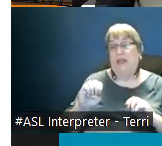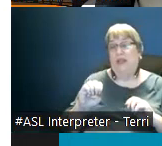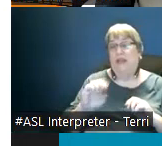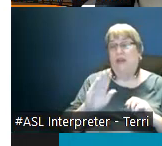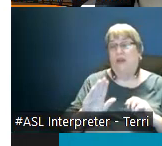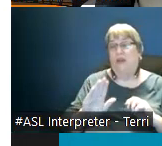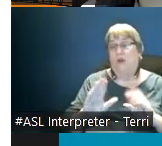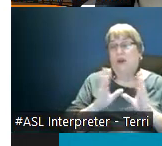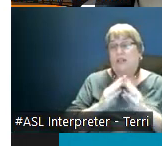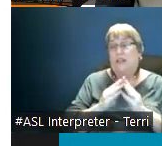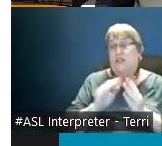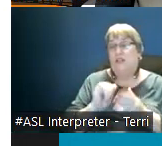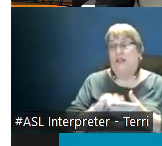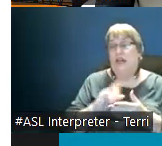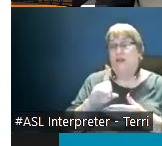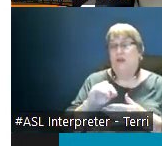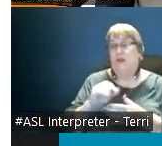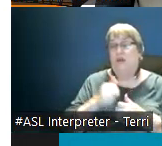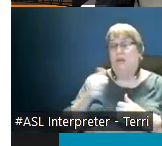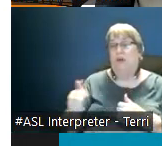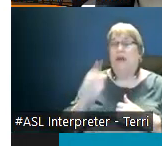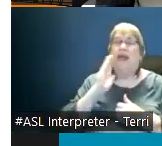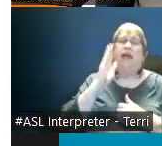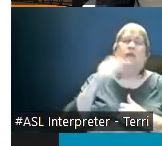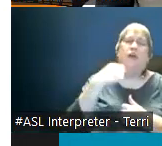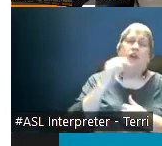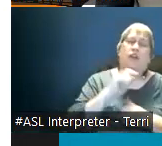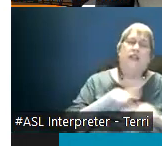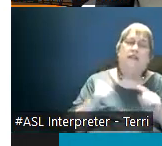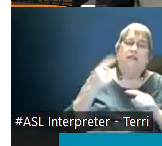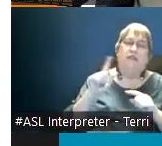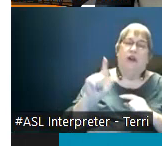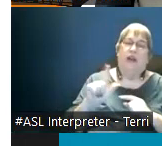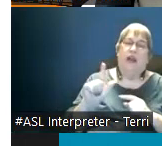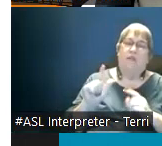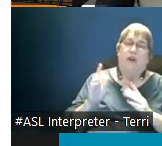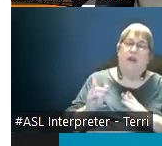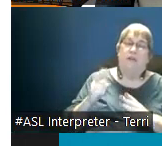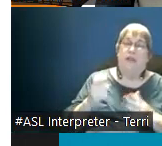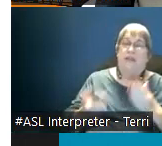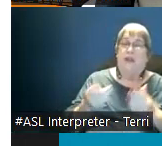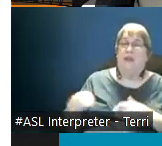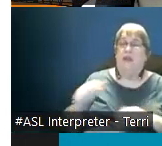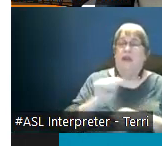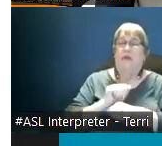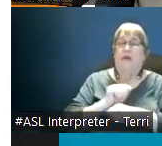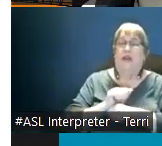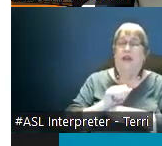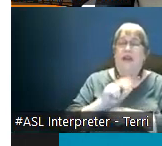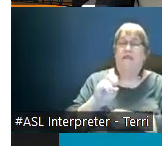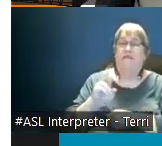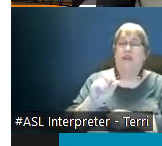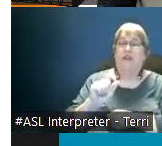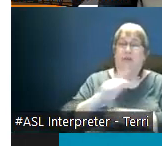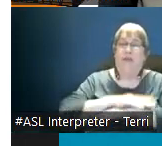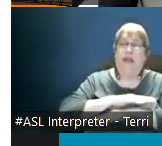sessions that you do remotely now it's going to look different for librarians so they may be working a virtual desk right and and i'm going to let